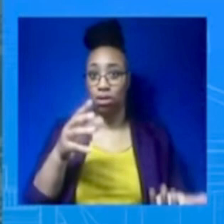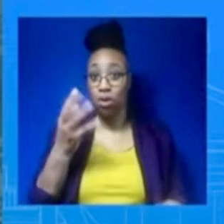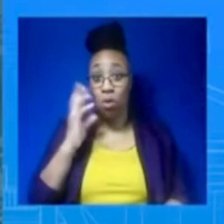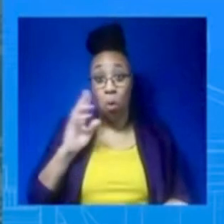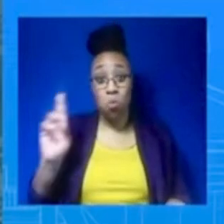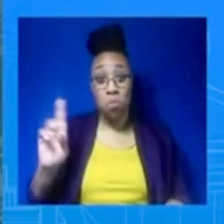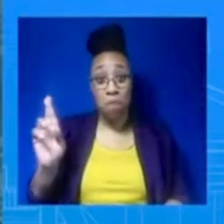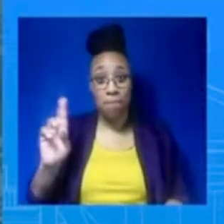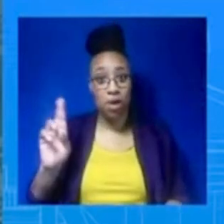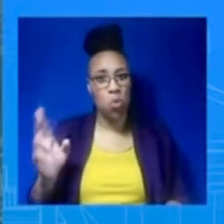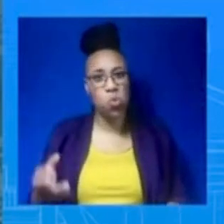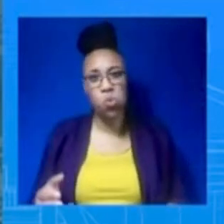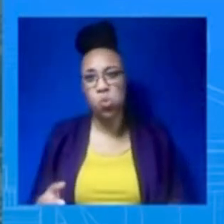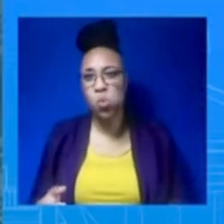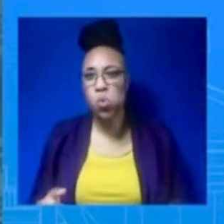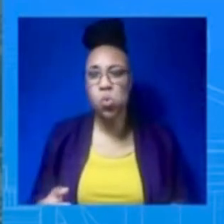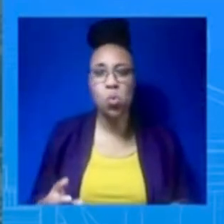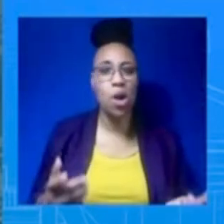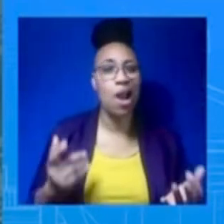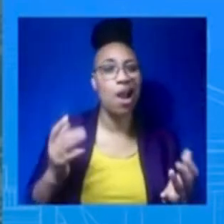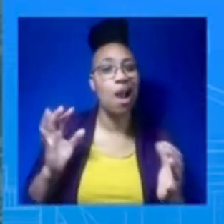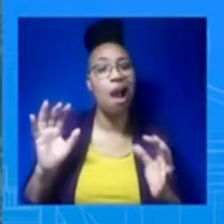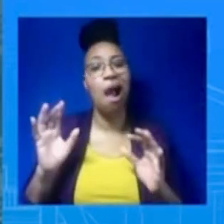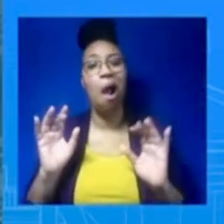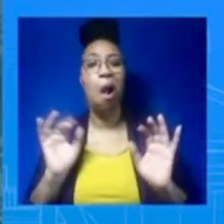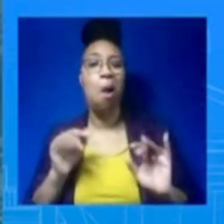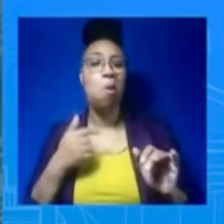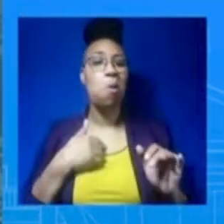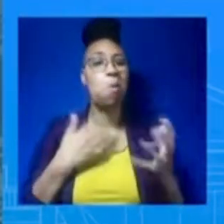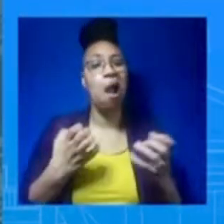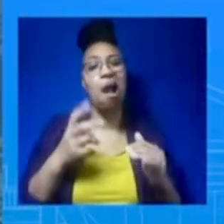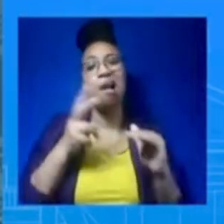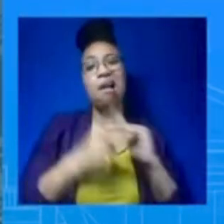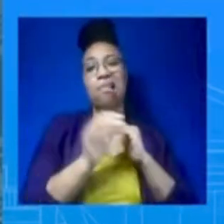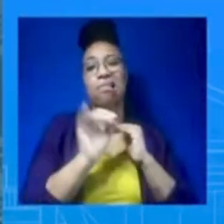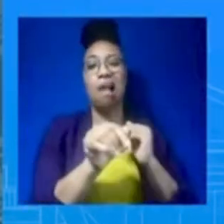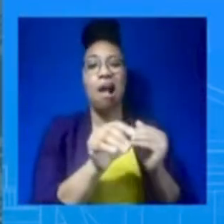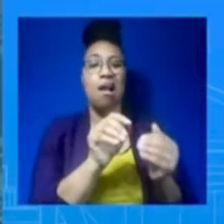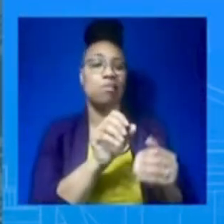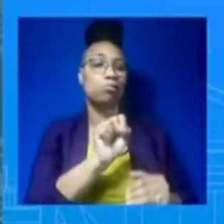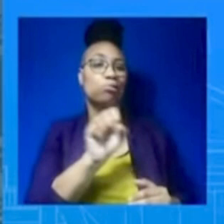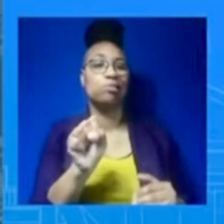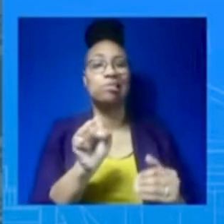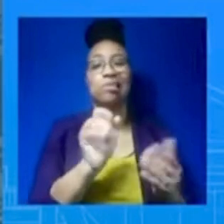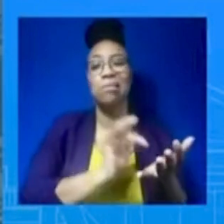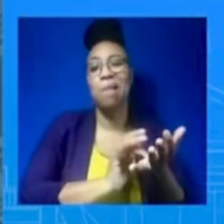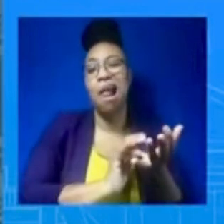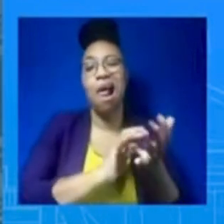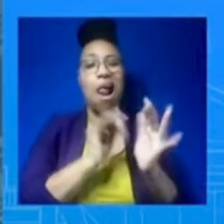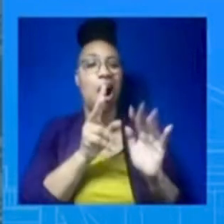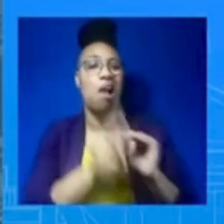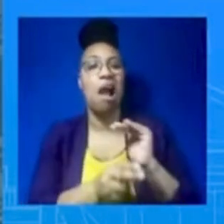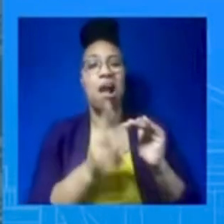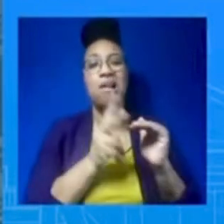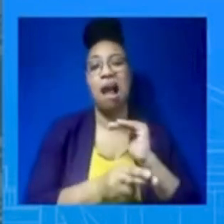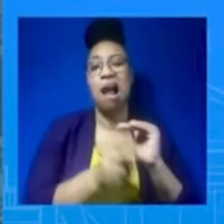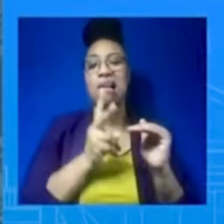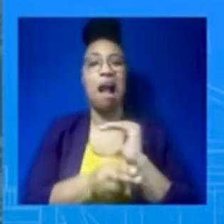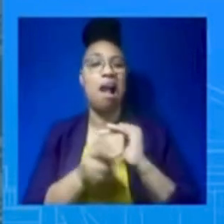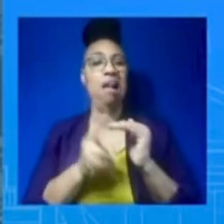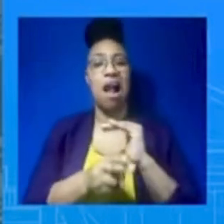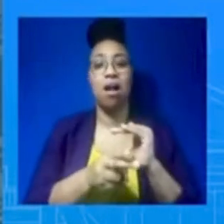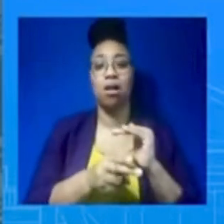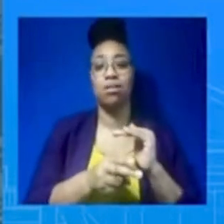cut those really key programs for our veterans, for our seniors. And so the President, again, is going to continue to fight for